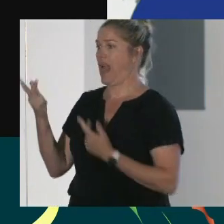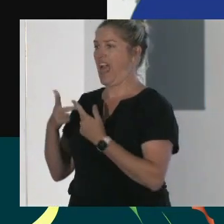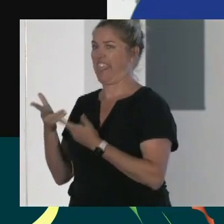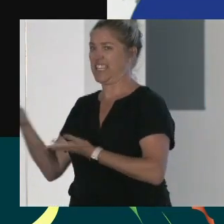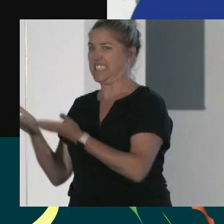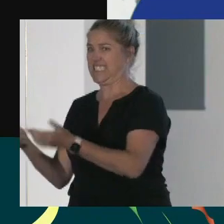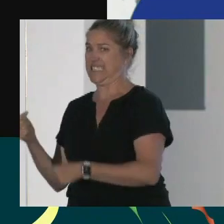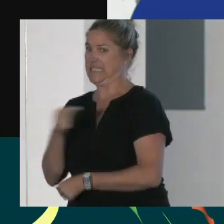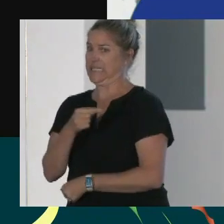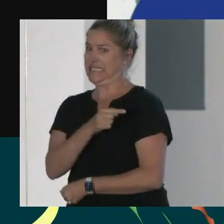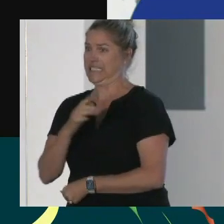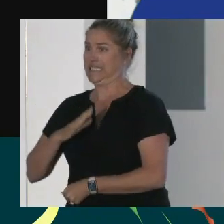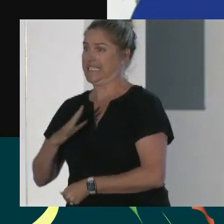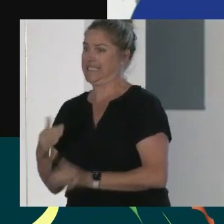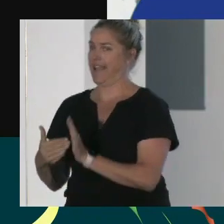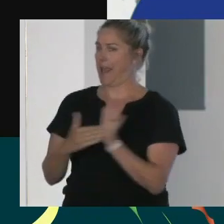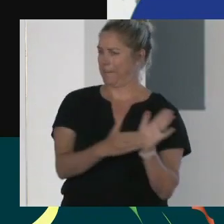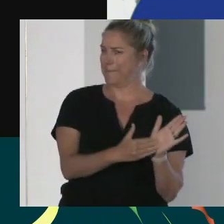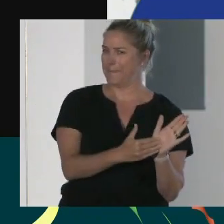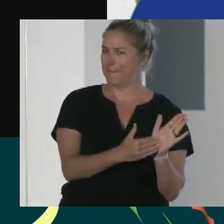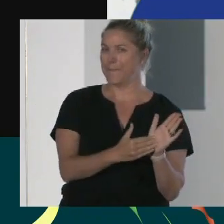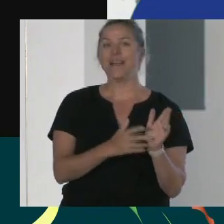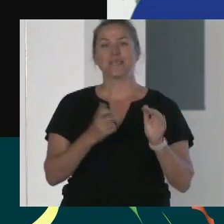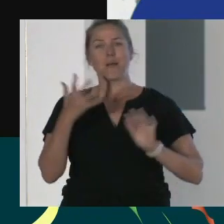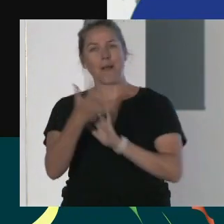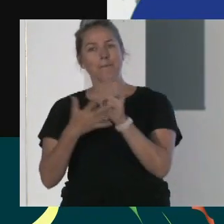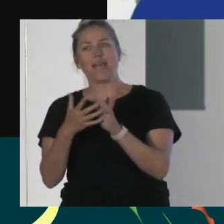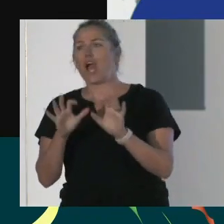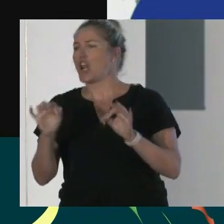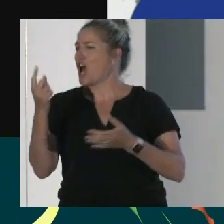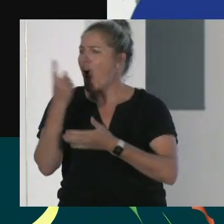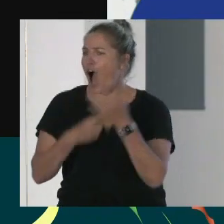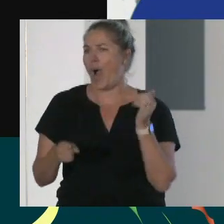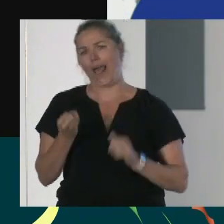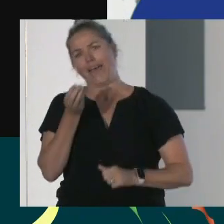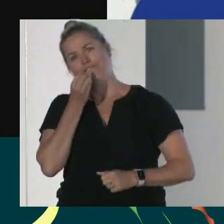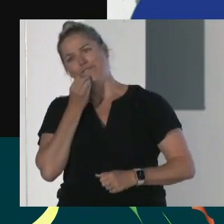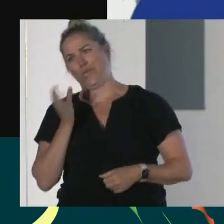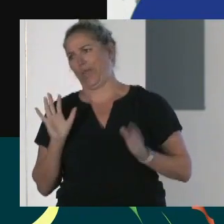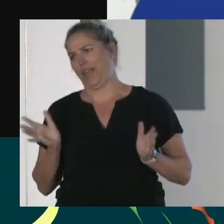person out. So it's more than just a meal, as our tagline says.